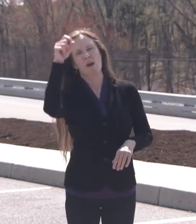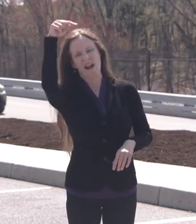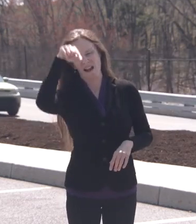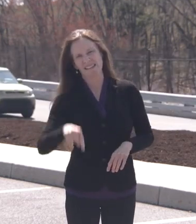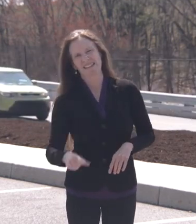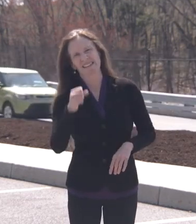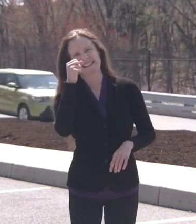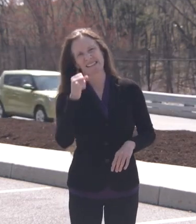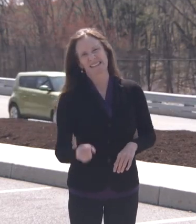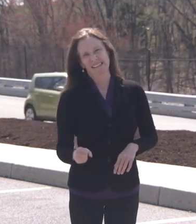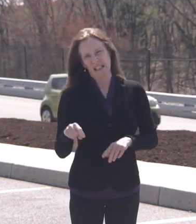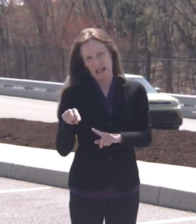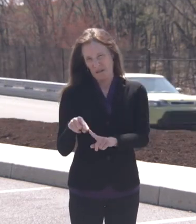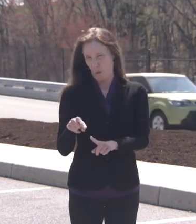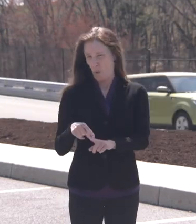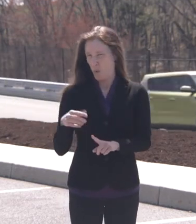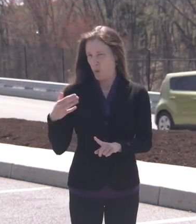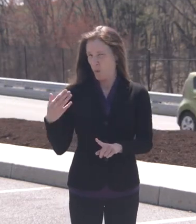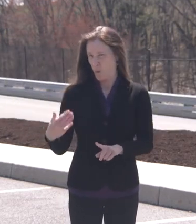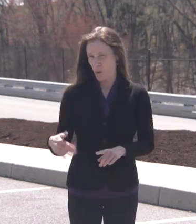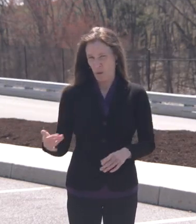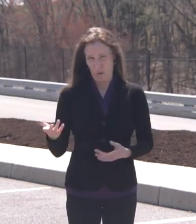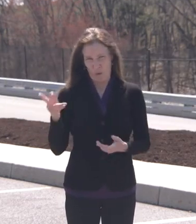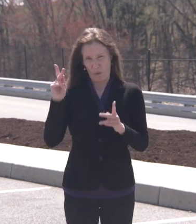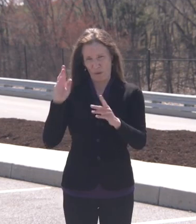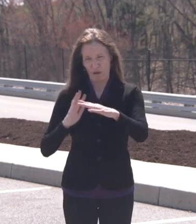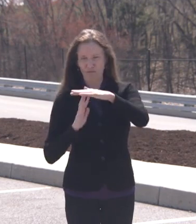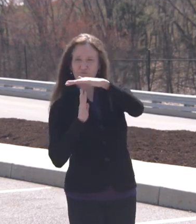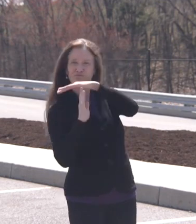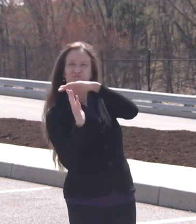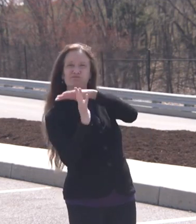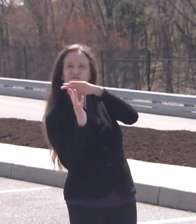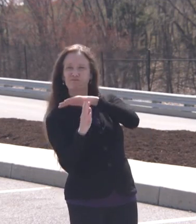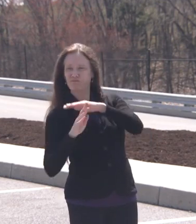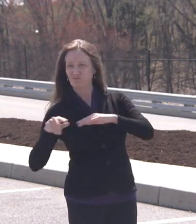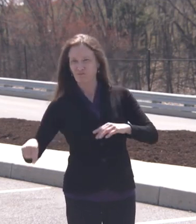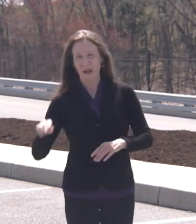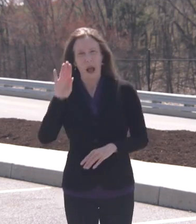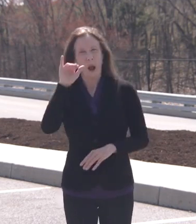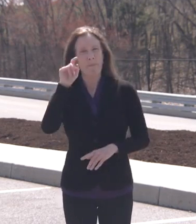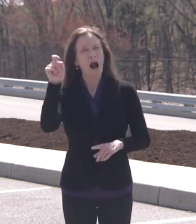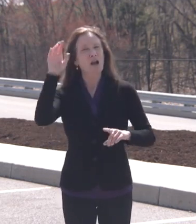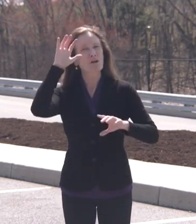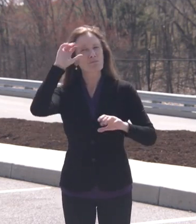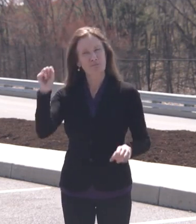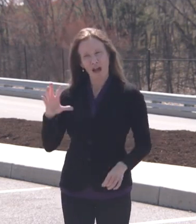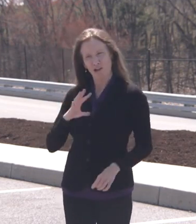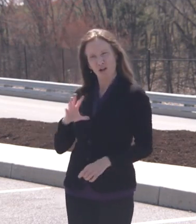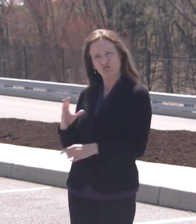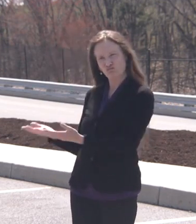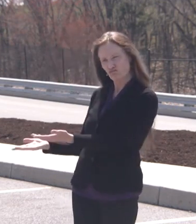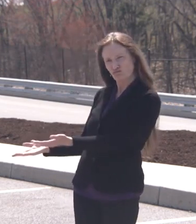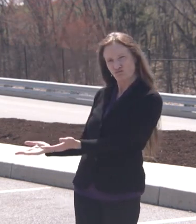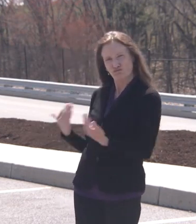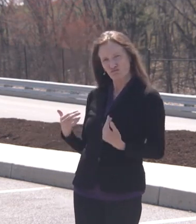Do you know of anything where people there now are coming to Pennsylvania? I don't know of anything, no.